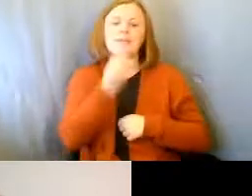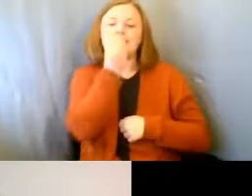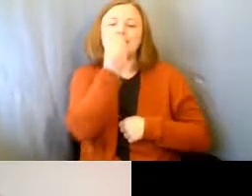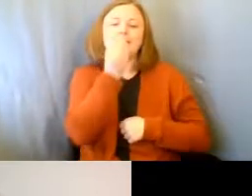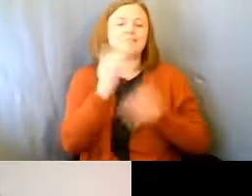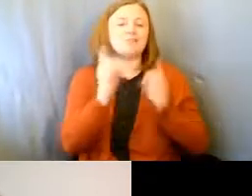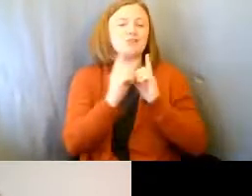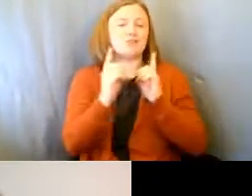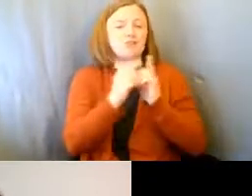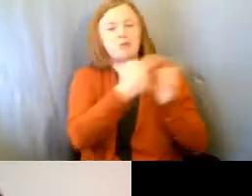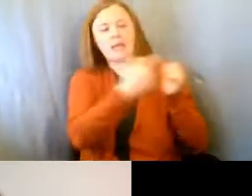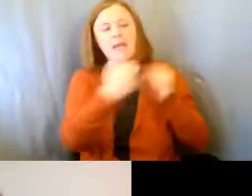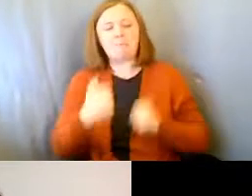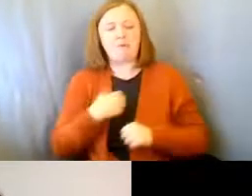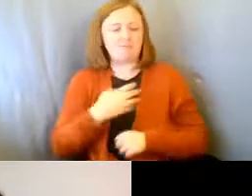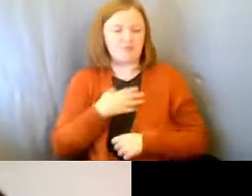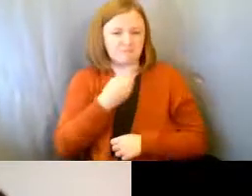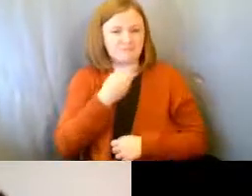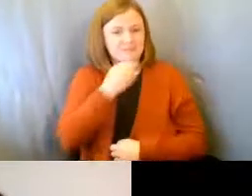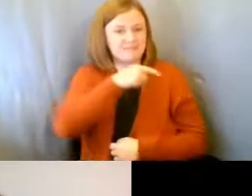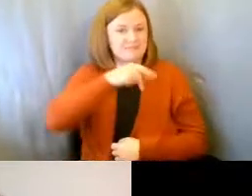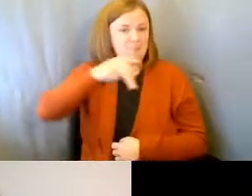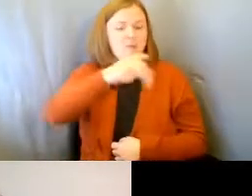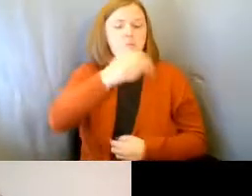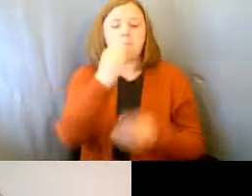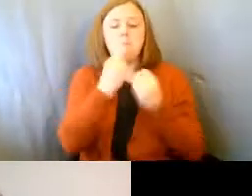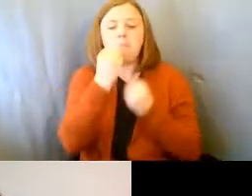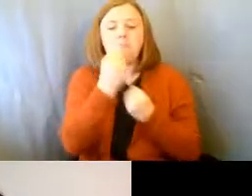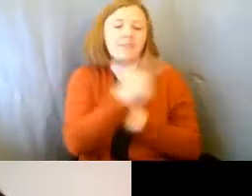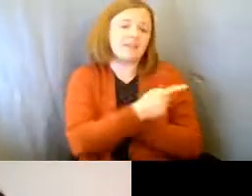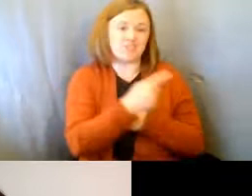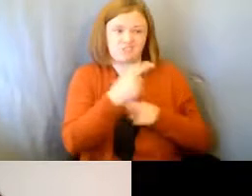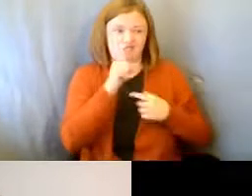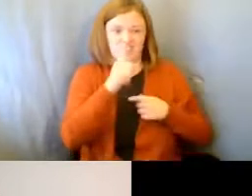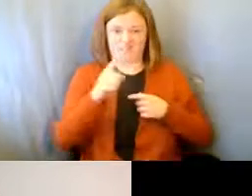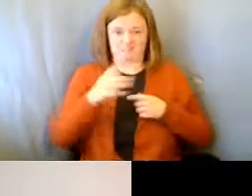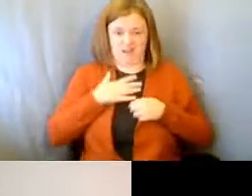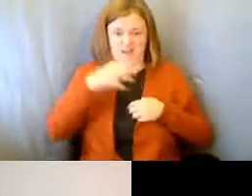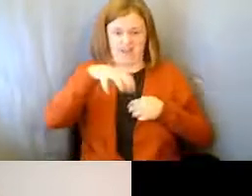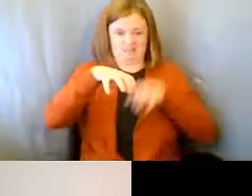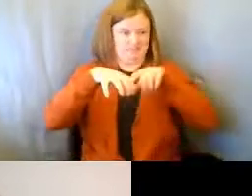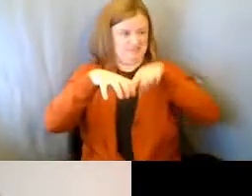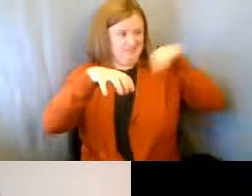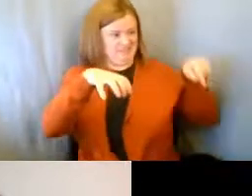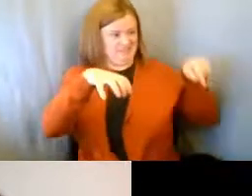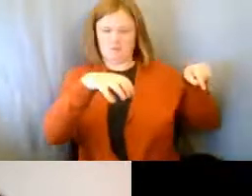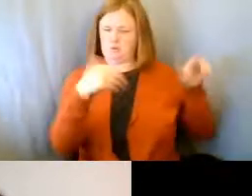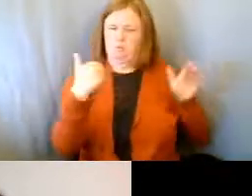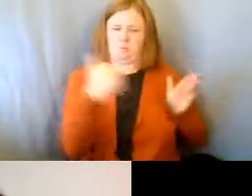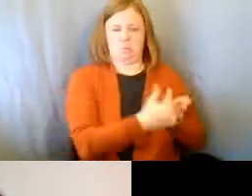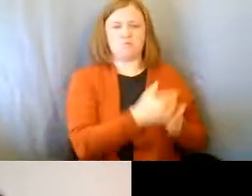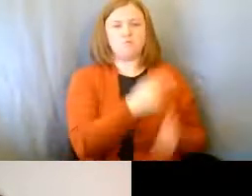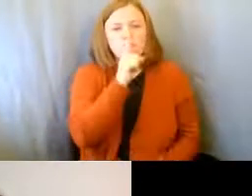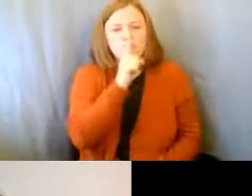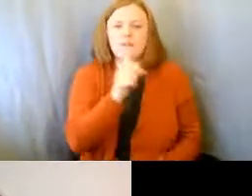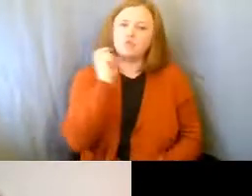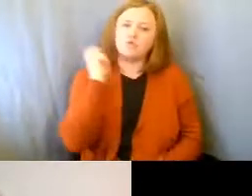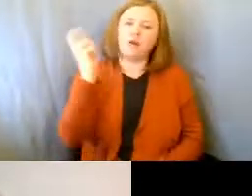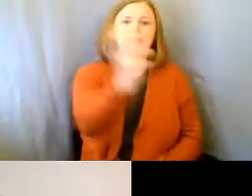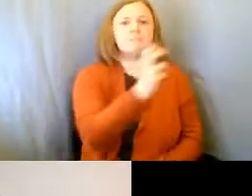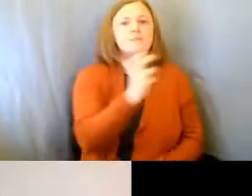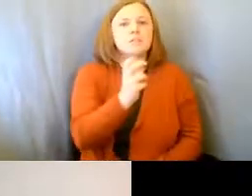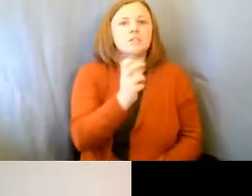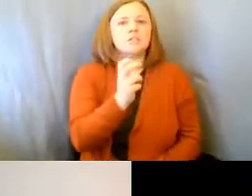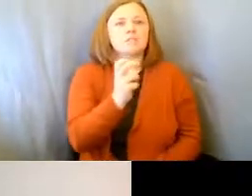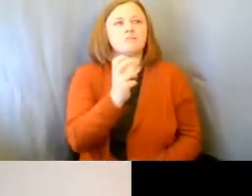dinner. And because he's just, you know, half a block away. So, really thinking about that transportation, not